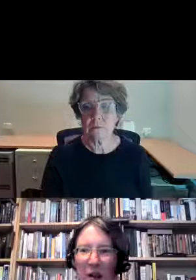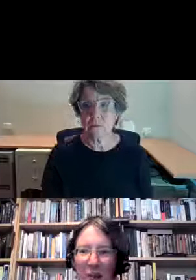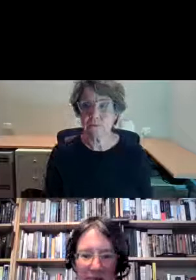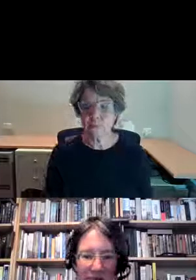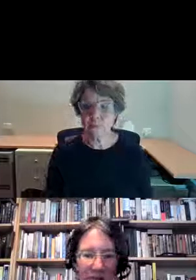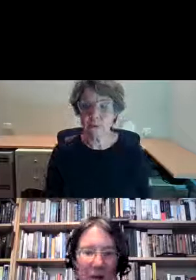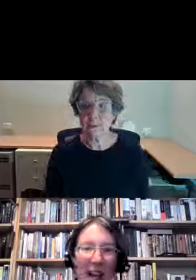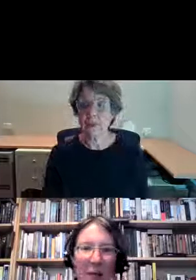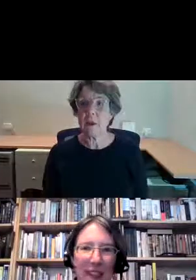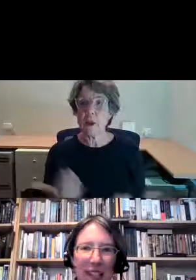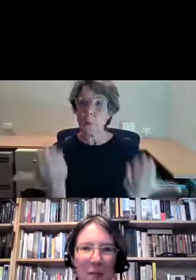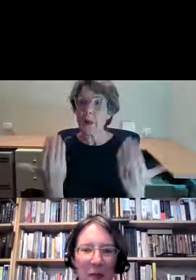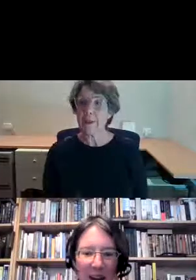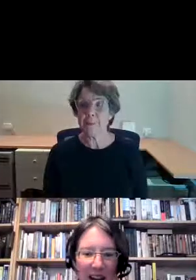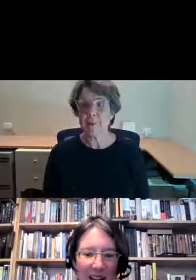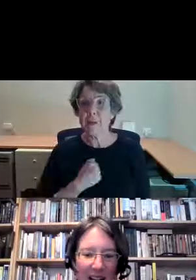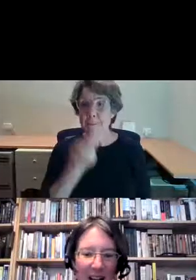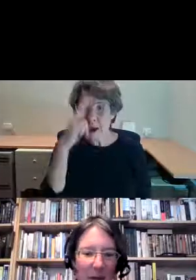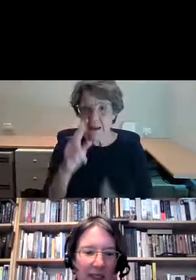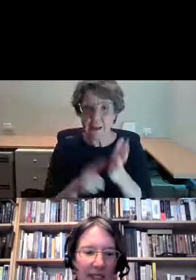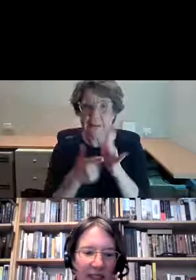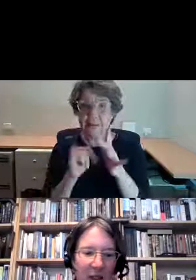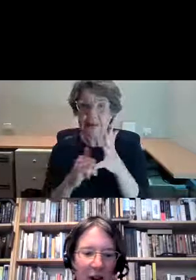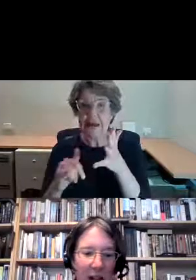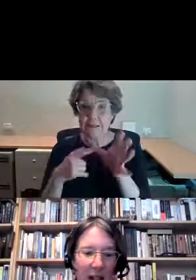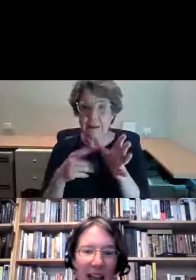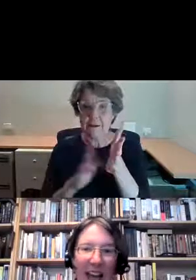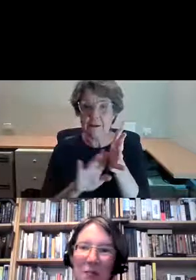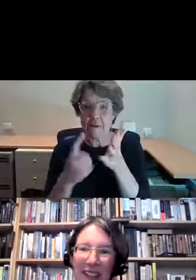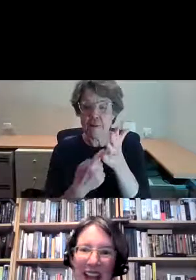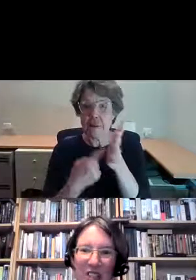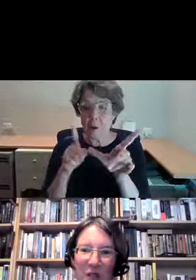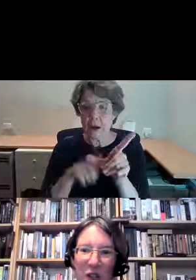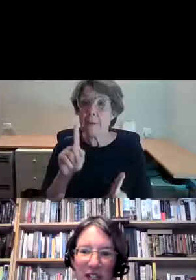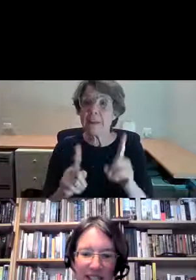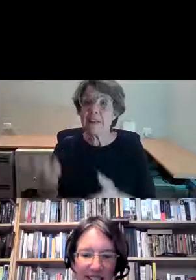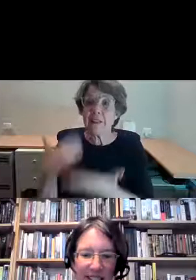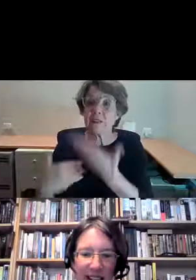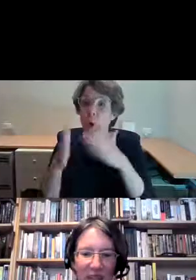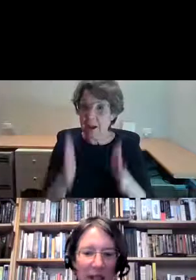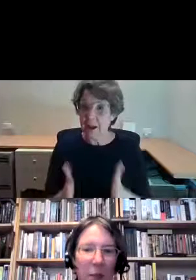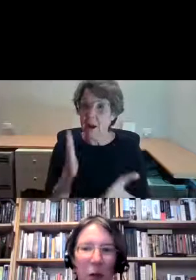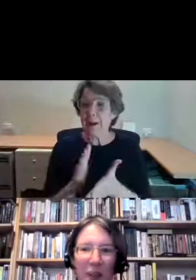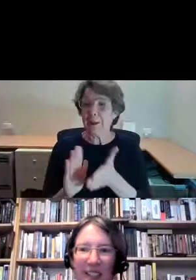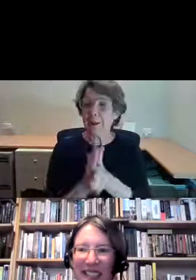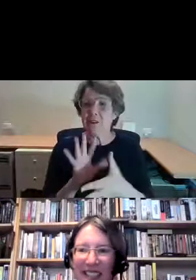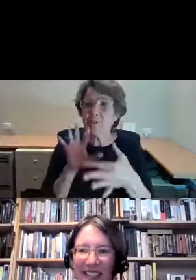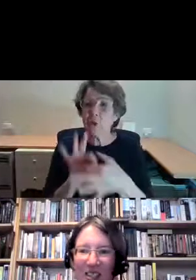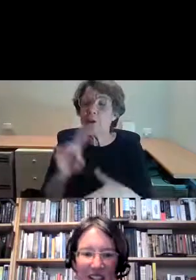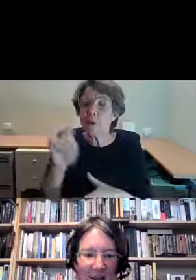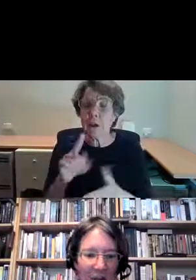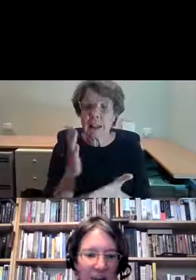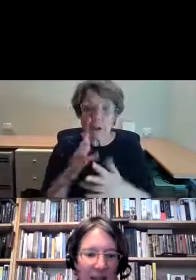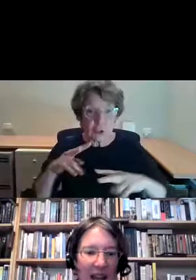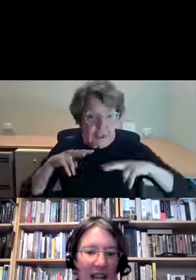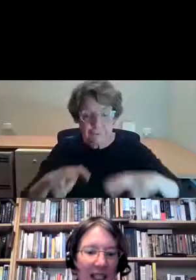Welcome. My name is Lisa Murray. I am the City Historian and I'm glad you've joined us today to explore Sydney's